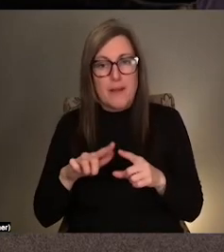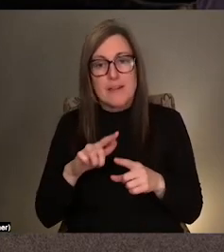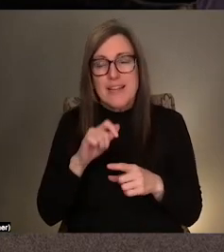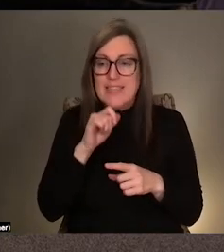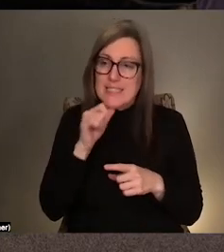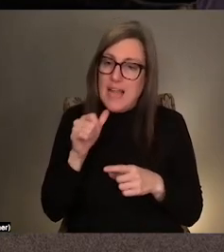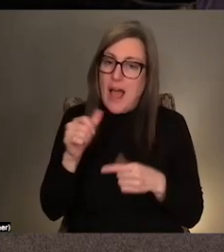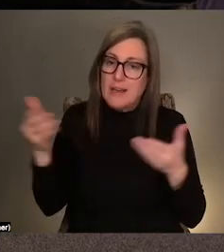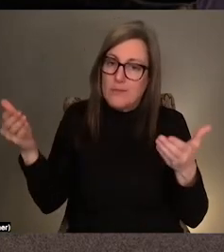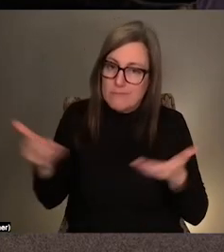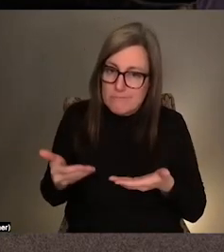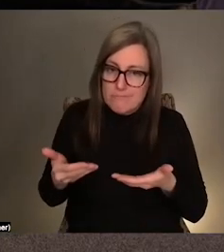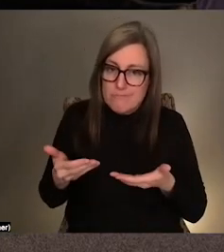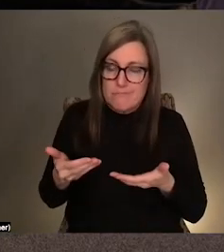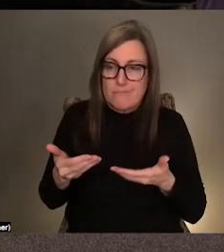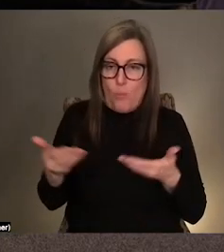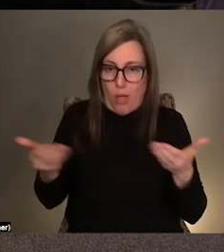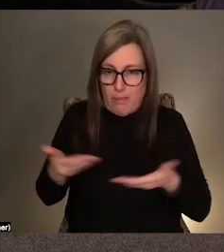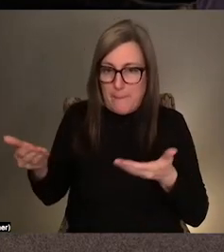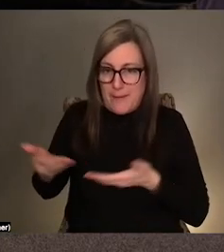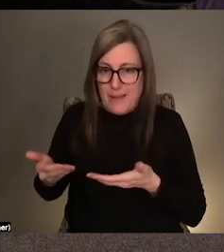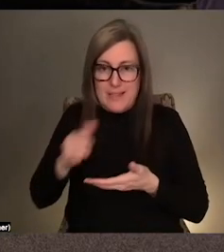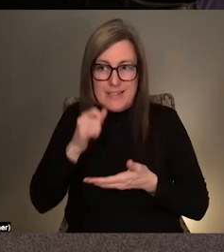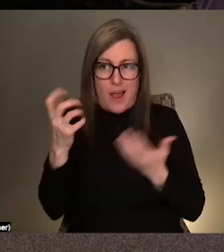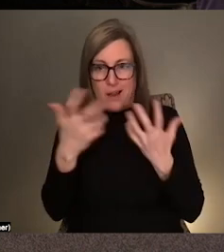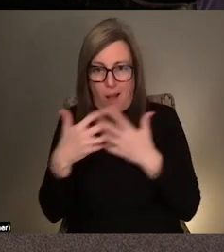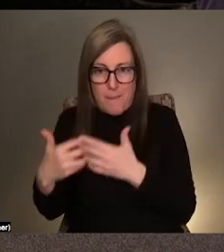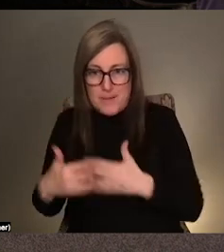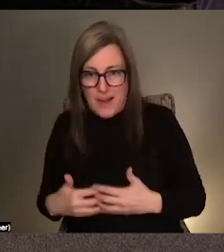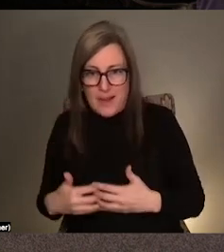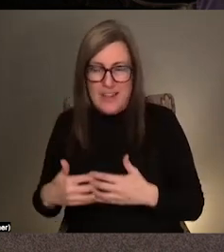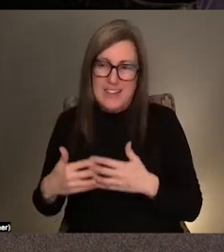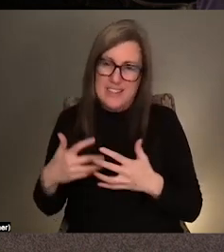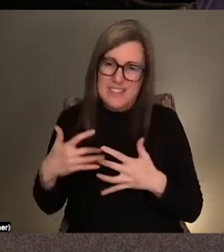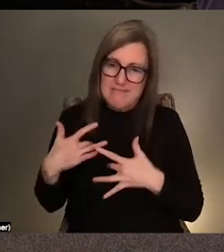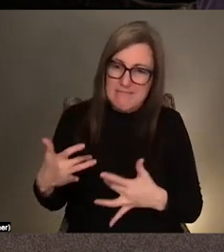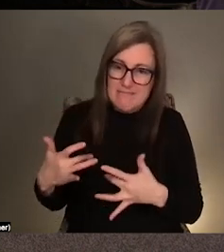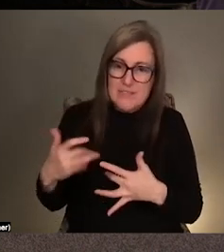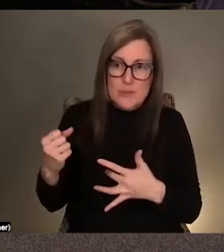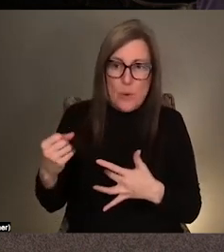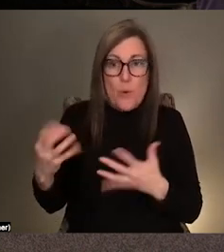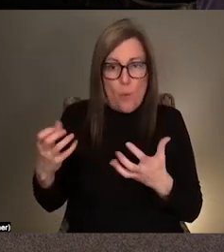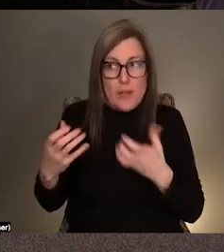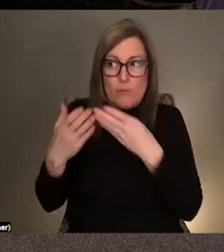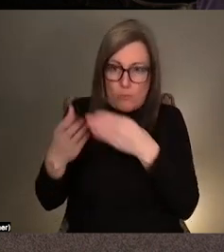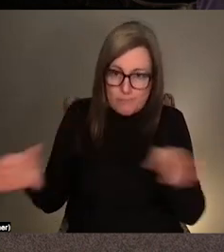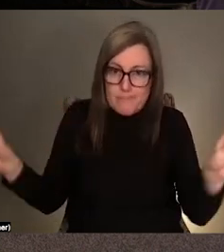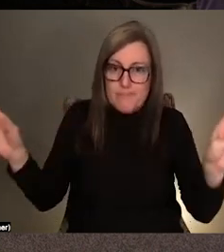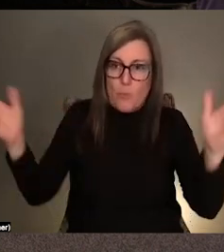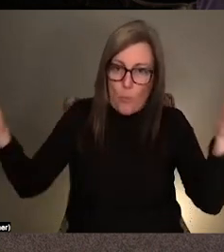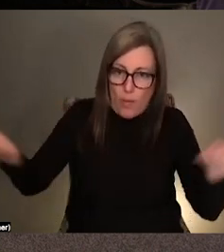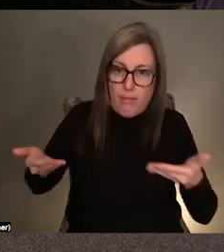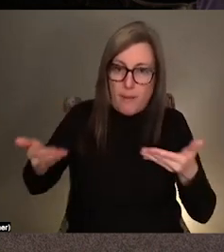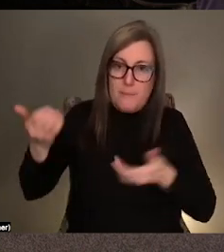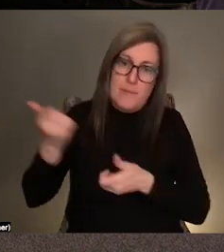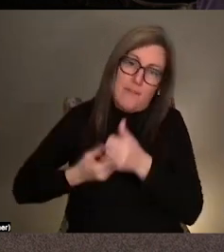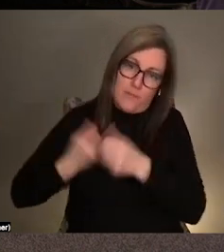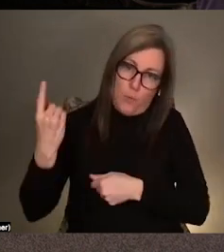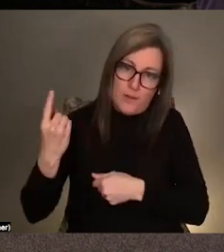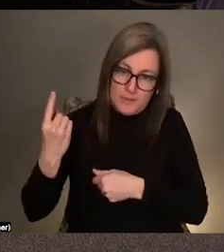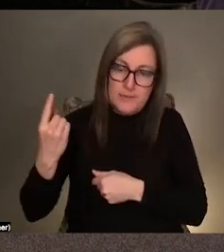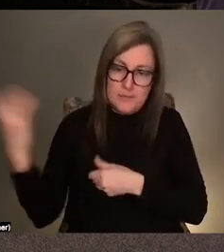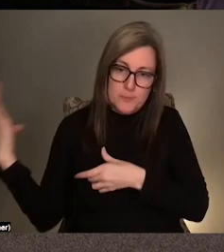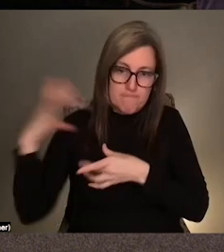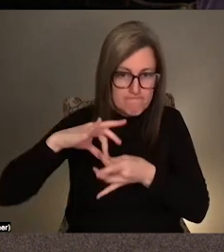not necessarily always accommodating. And yeah, so that's kind of what yeah, that's that's the